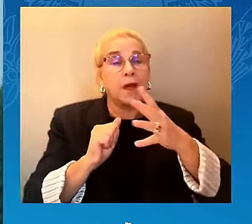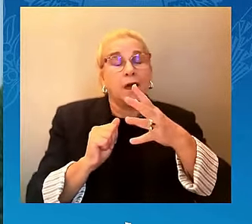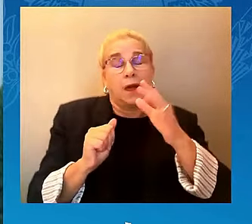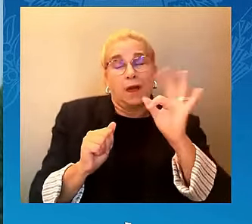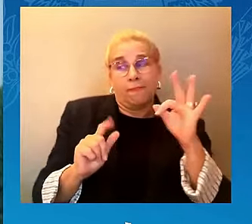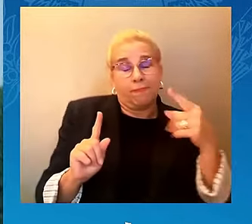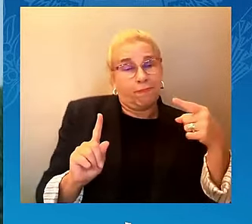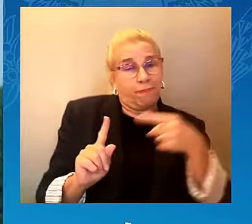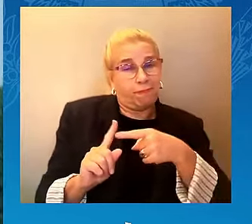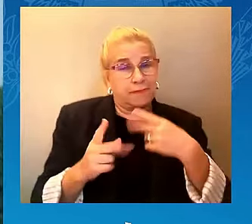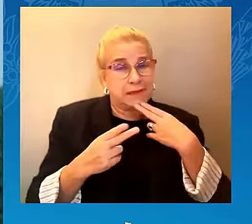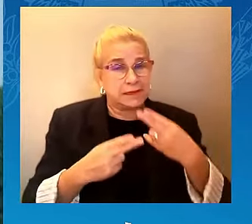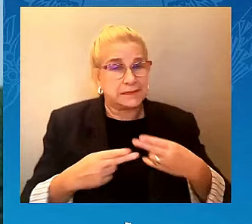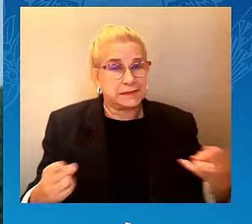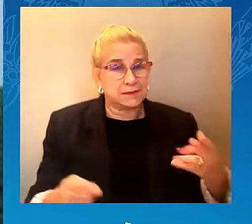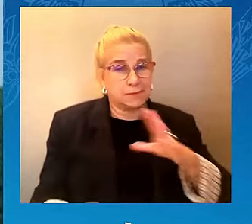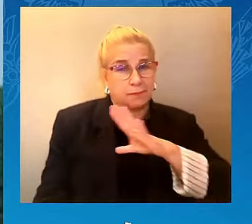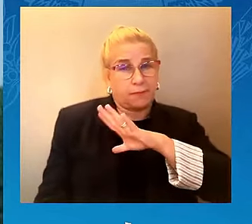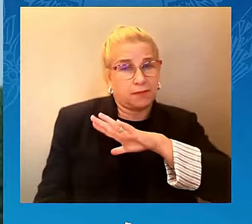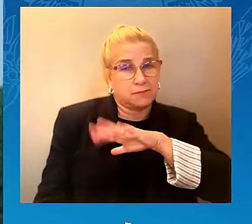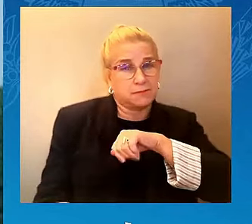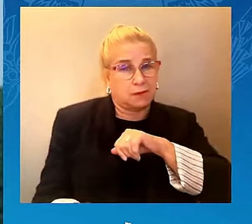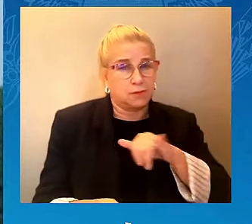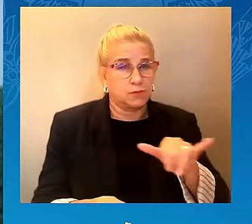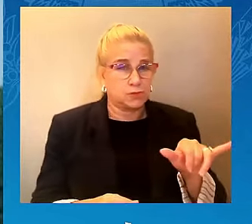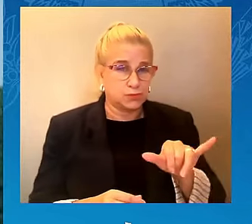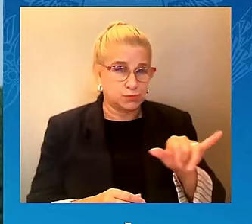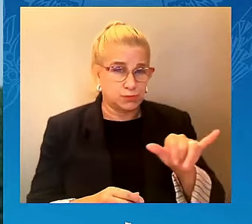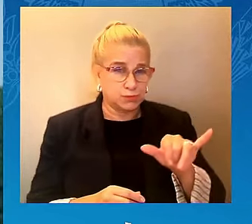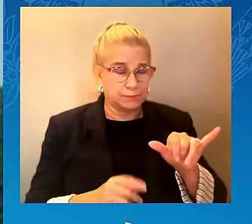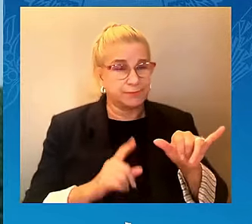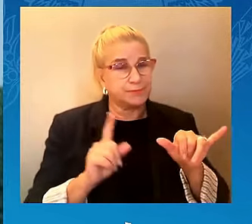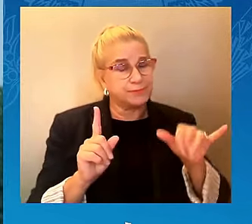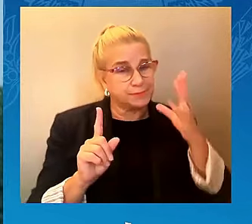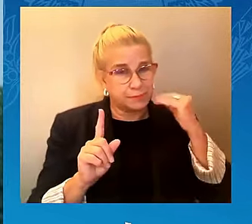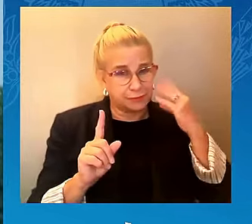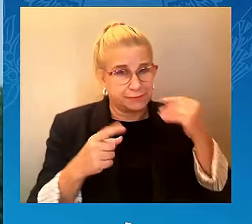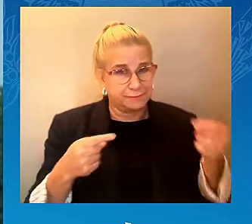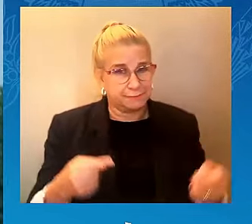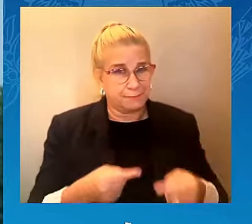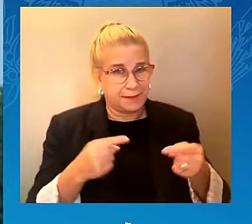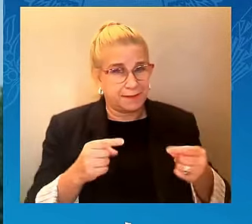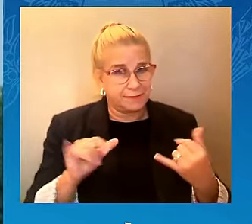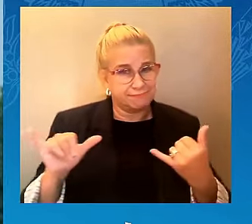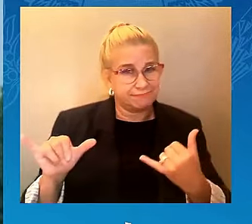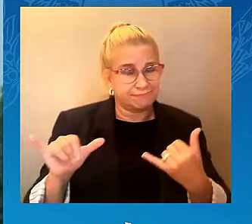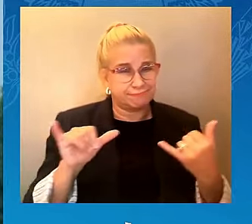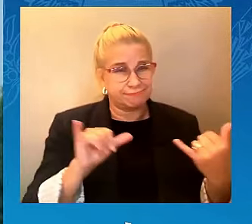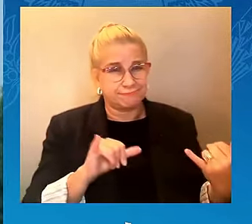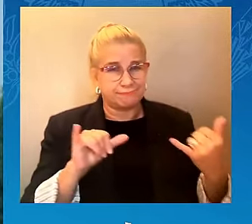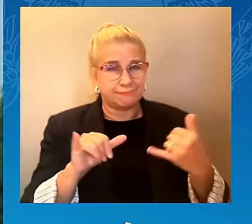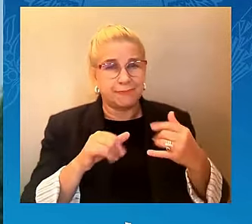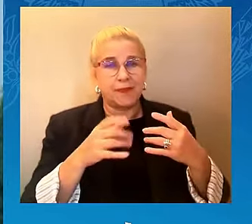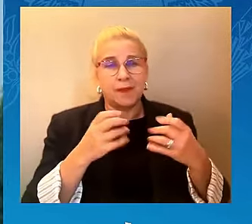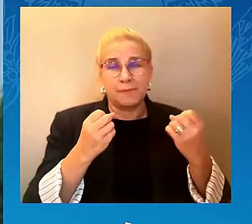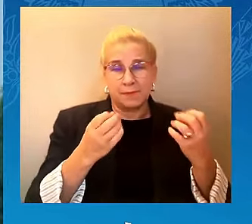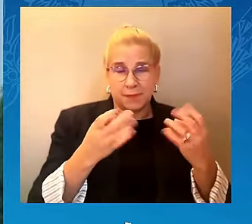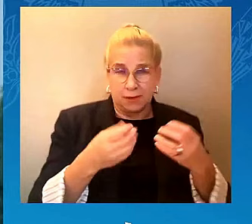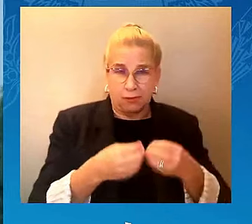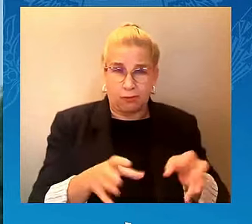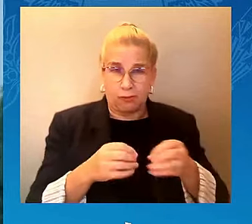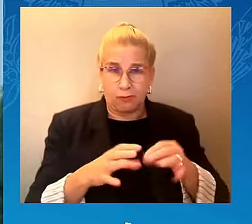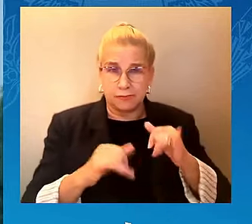We must continue to see light amidst the darkness. As the late Rabbi Jonathan